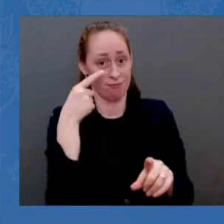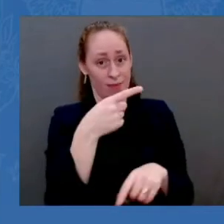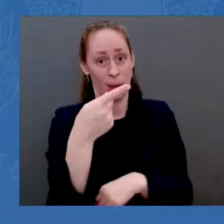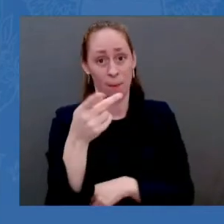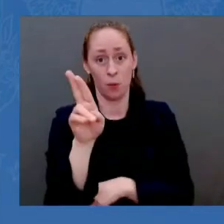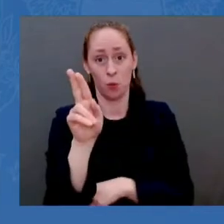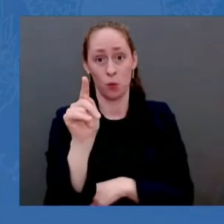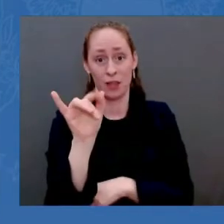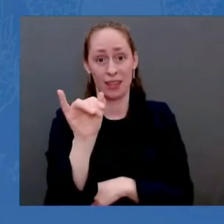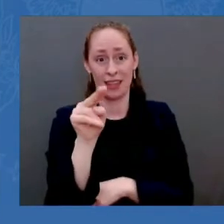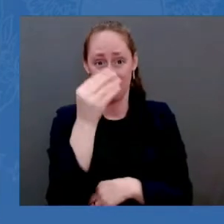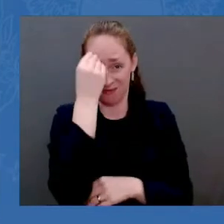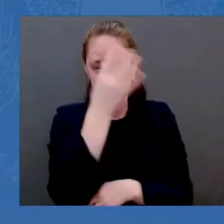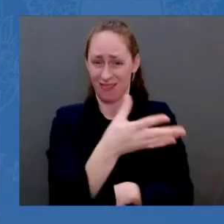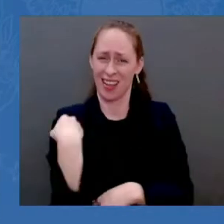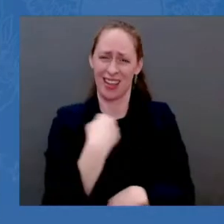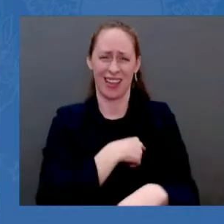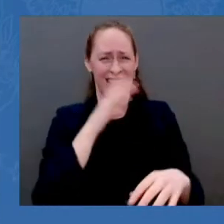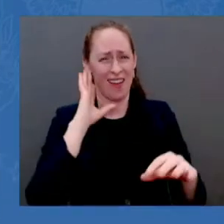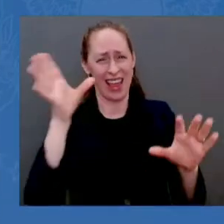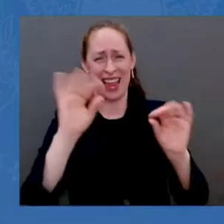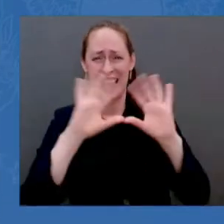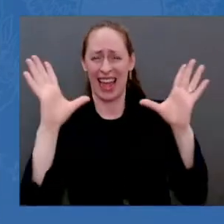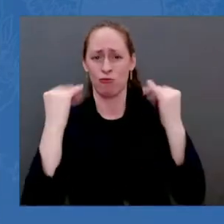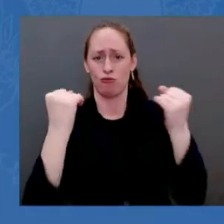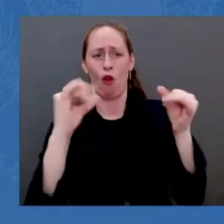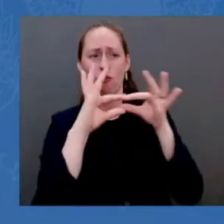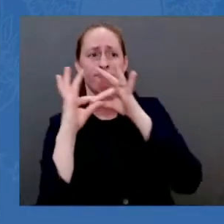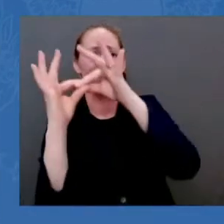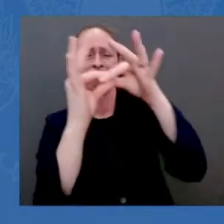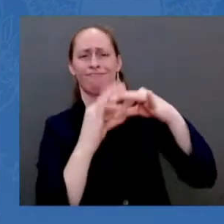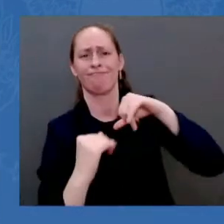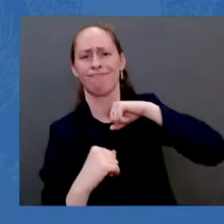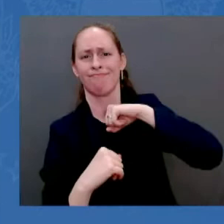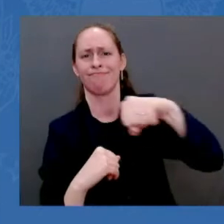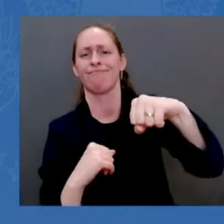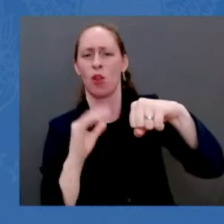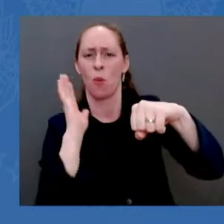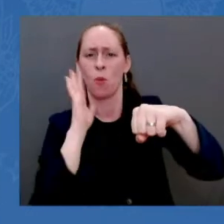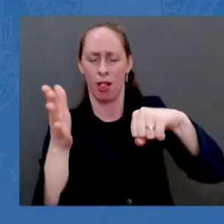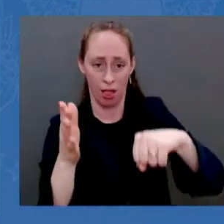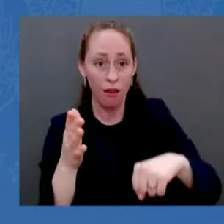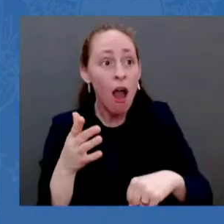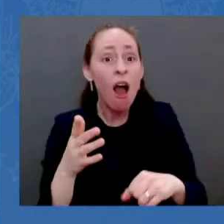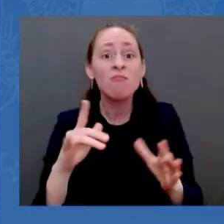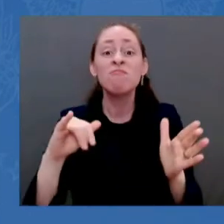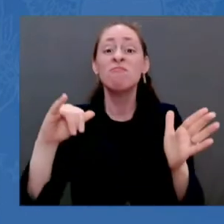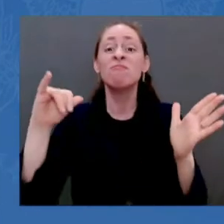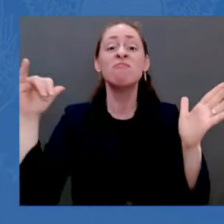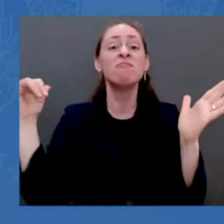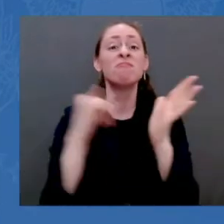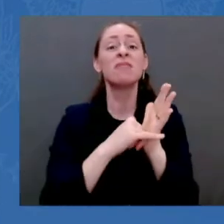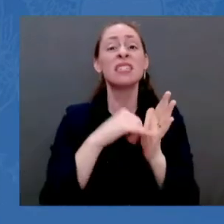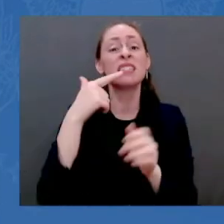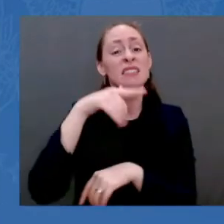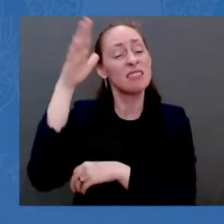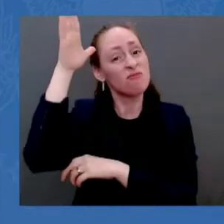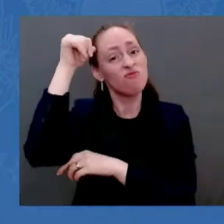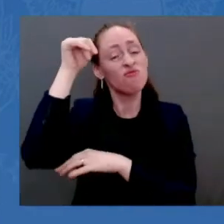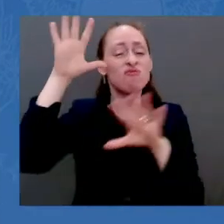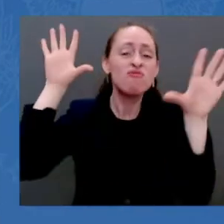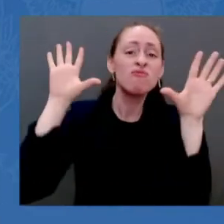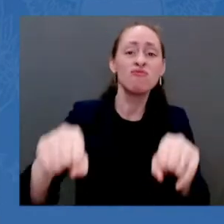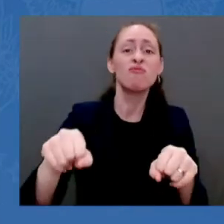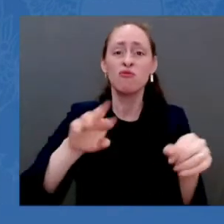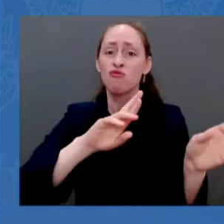Russia has now undeniably moved against Ukraine by declaring these independent states. So today, I'm